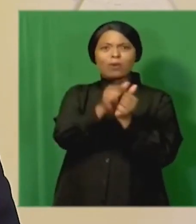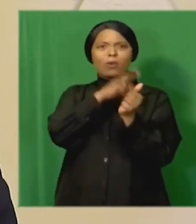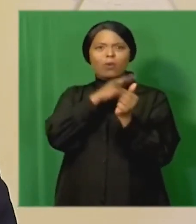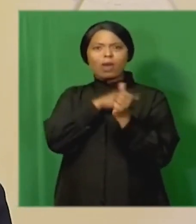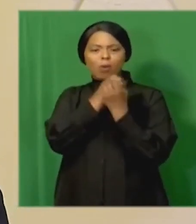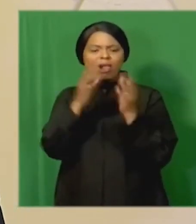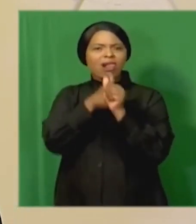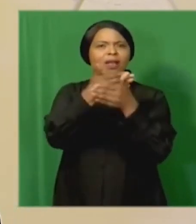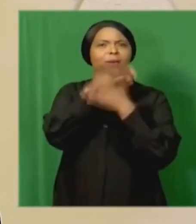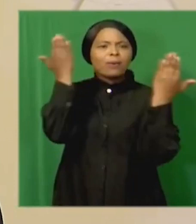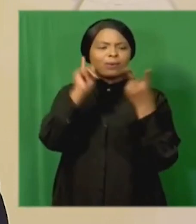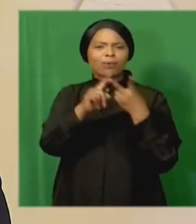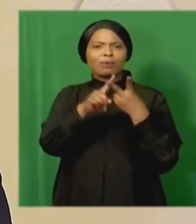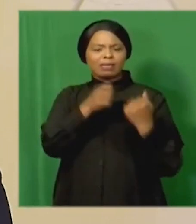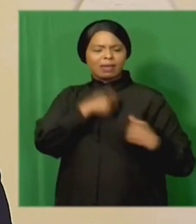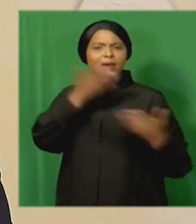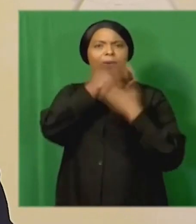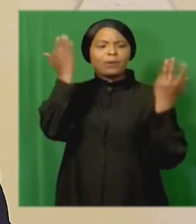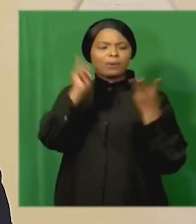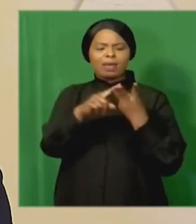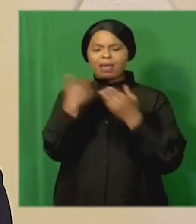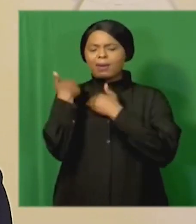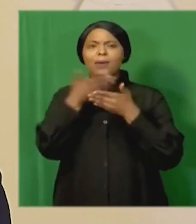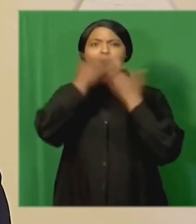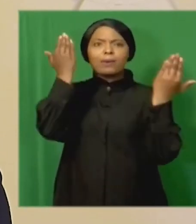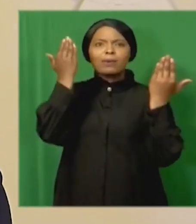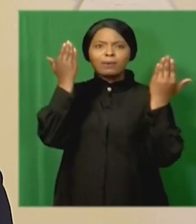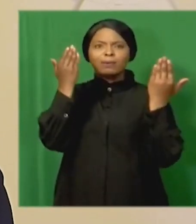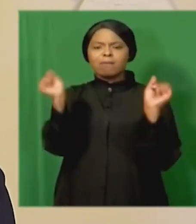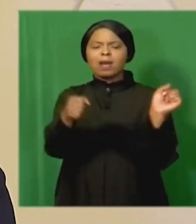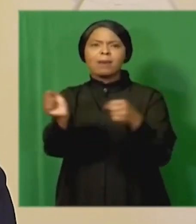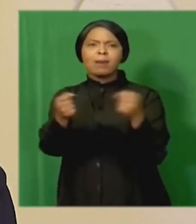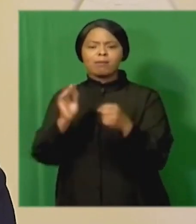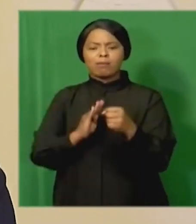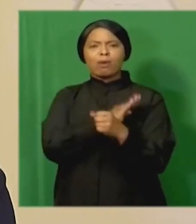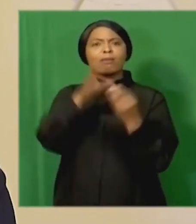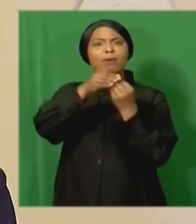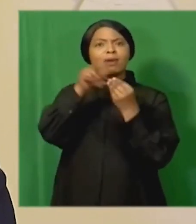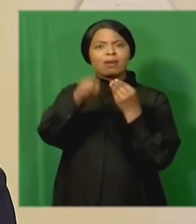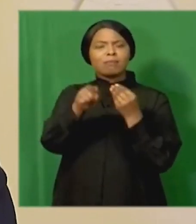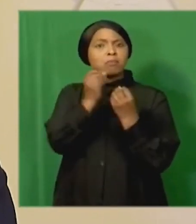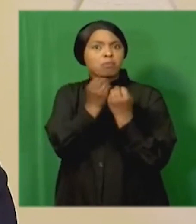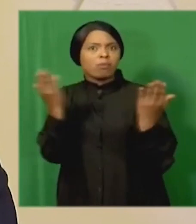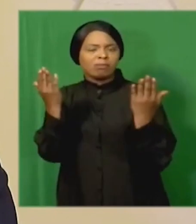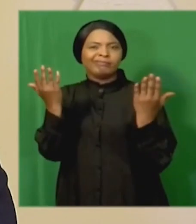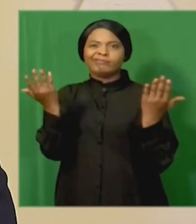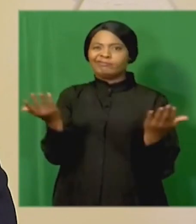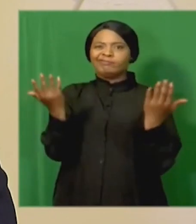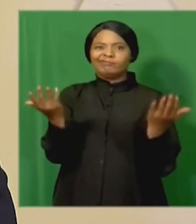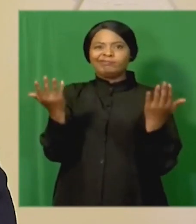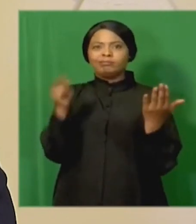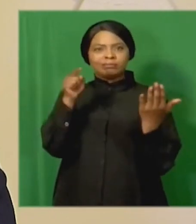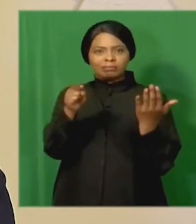transparency and accountability in the appointment of board members was not only